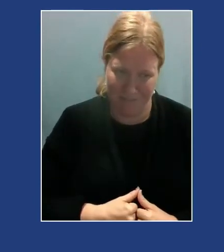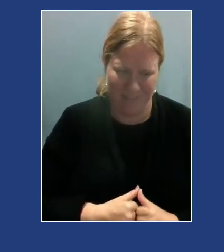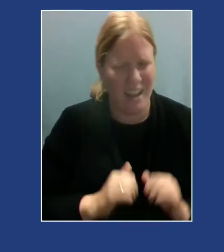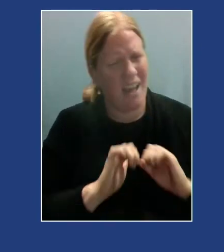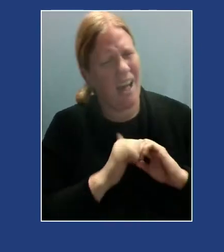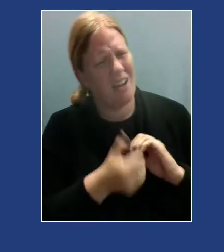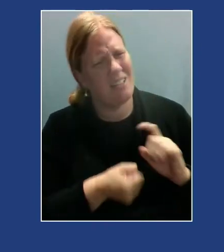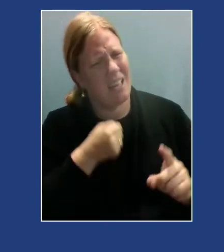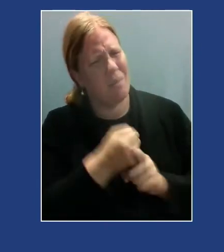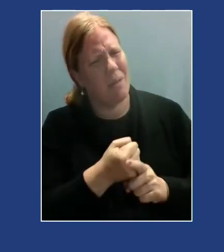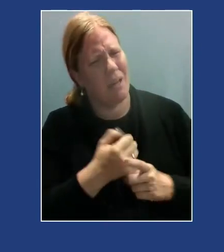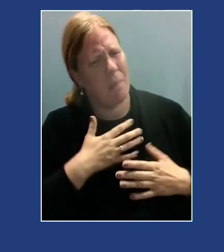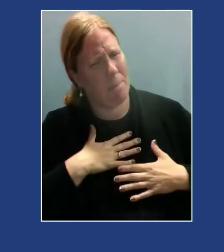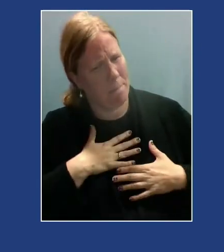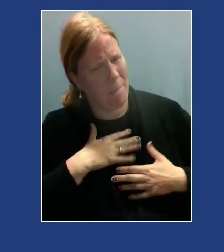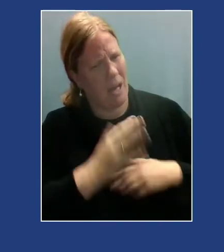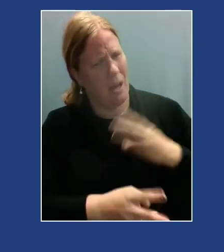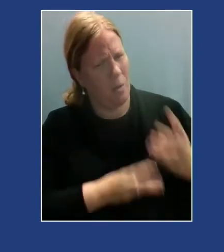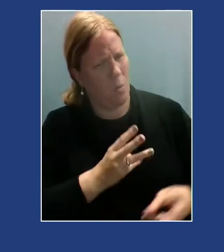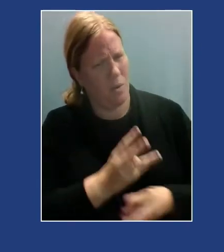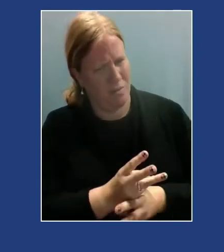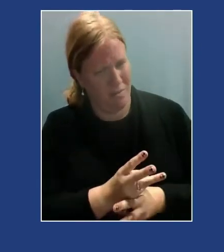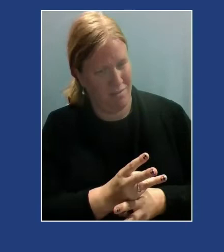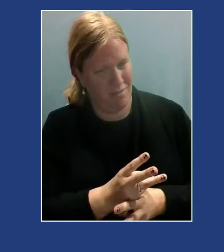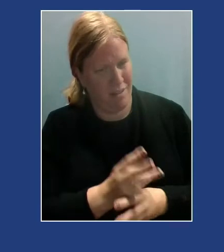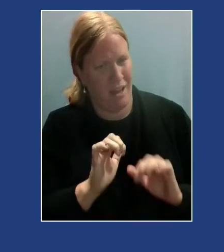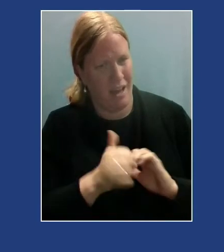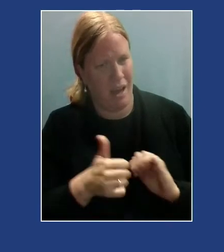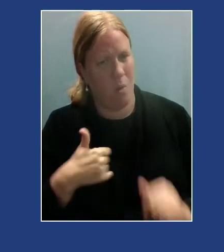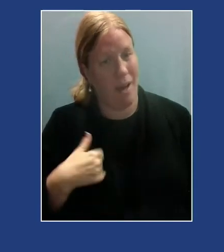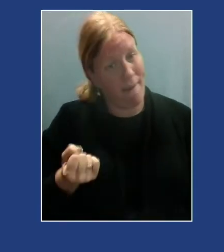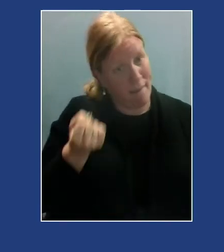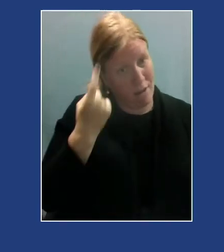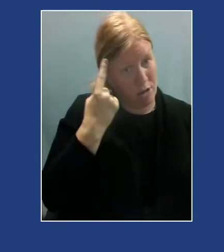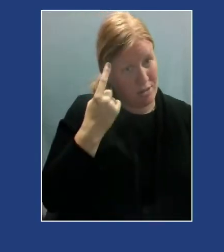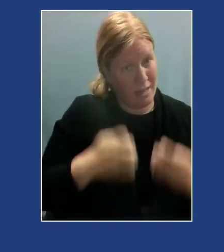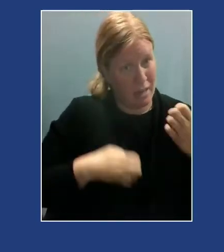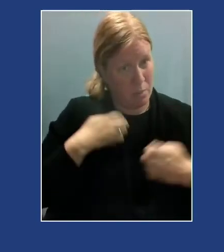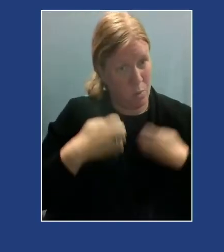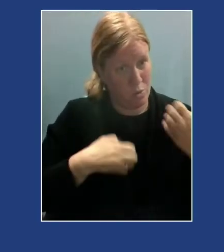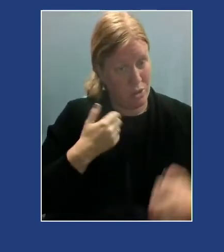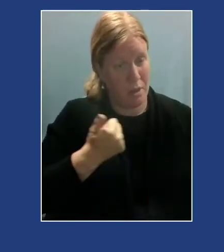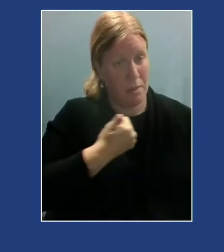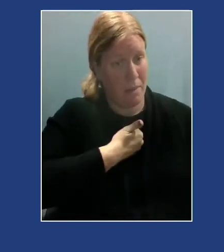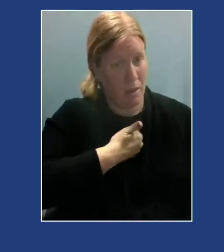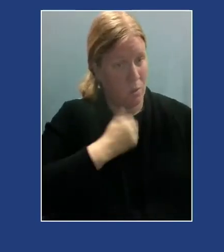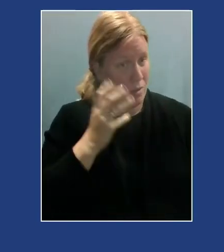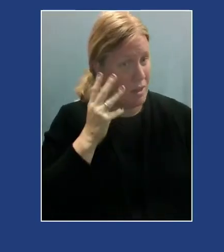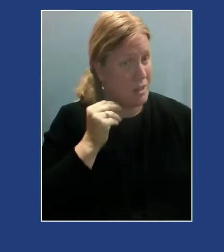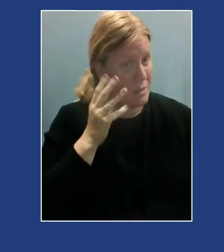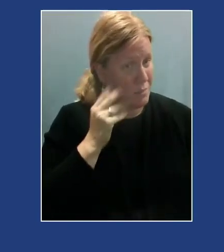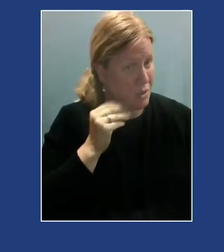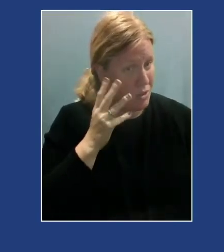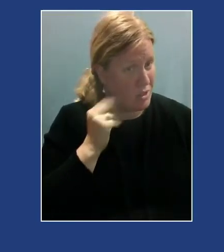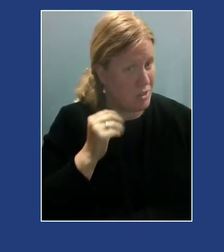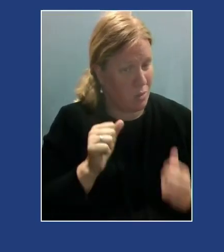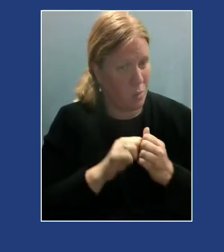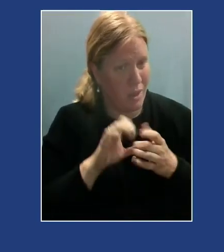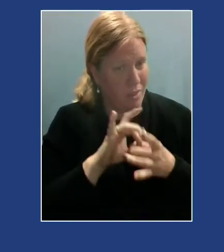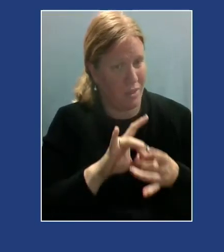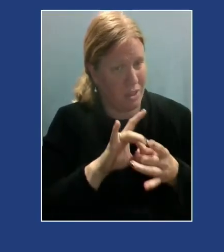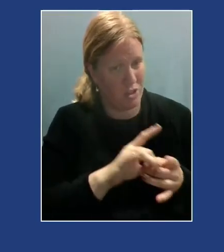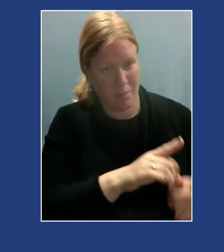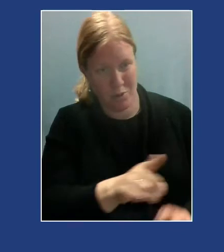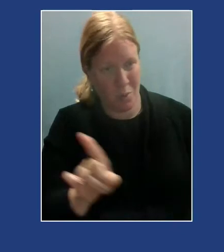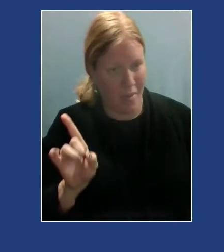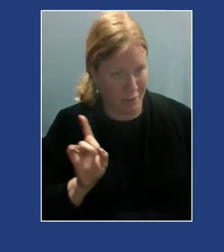show up in the world? How does that impact how I understand emotion, my own experience of emotion and relationship with others, right?